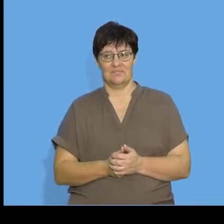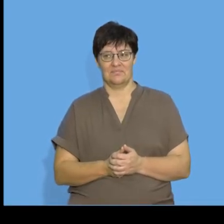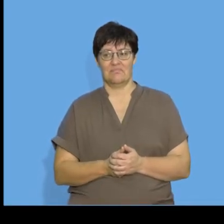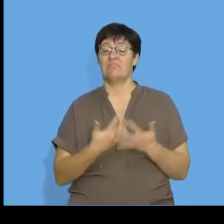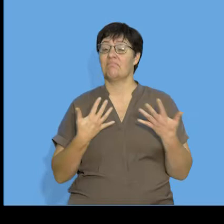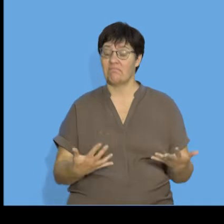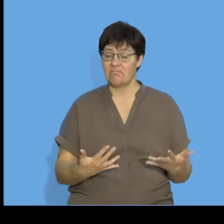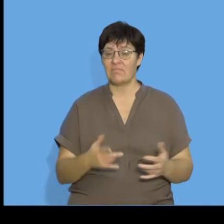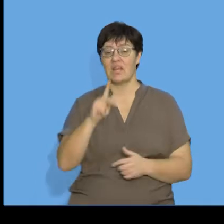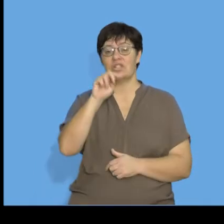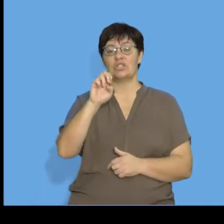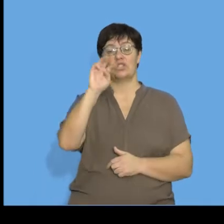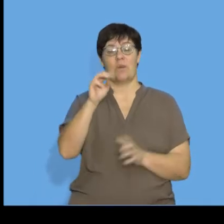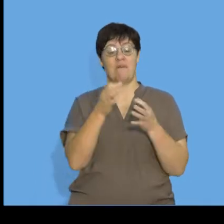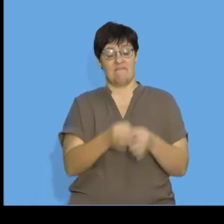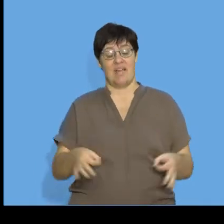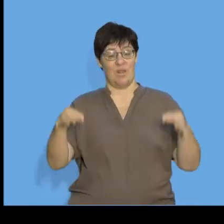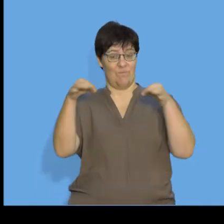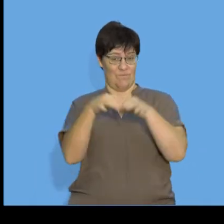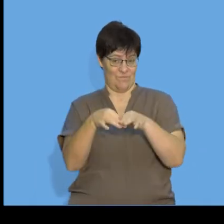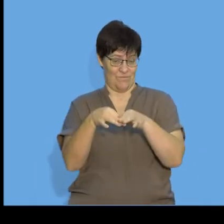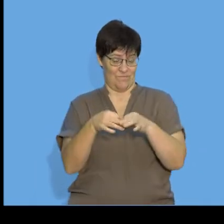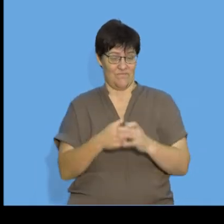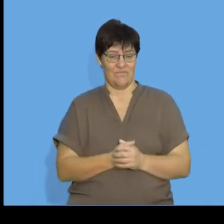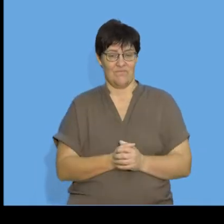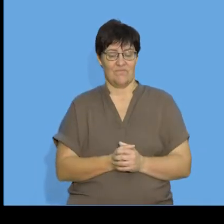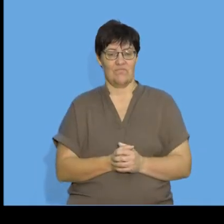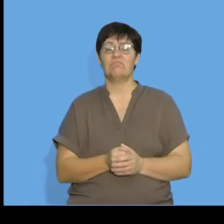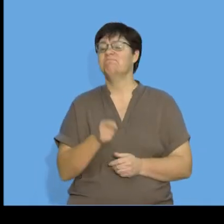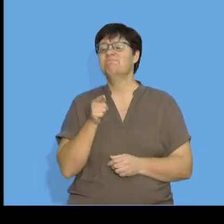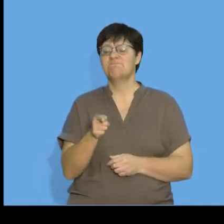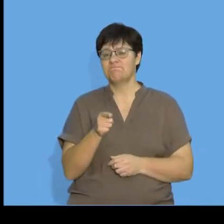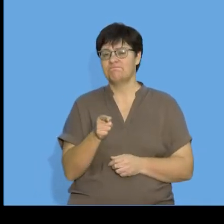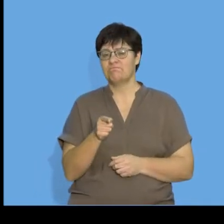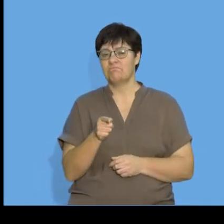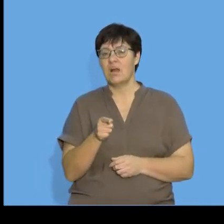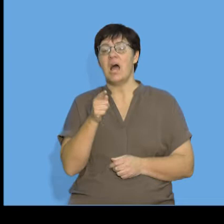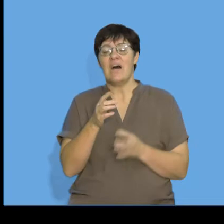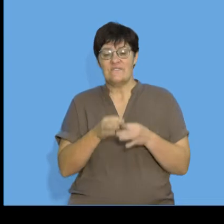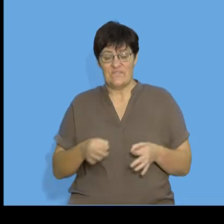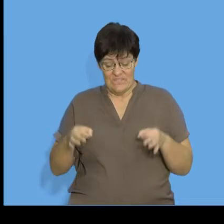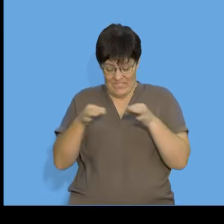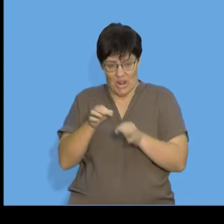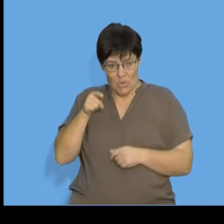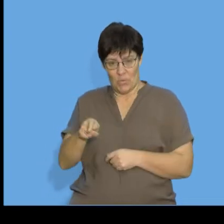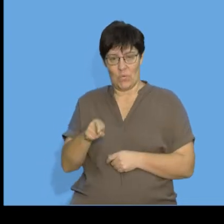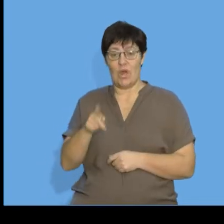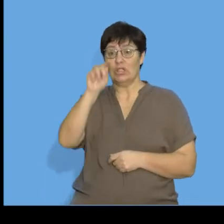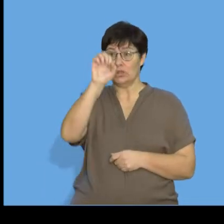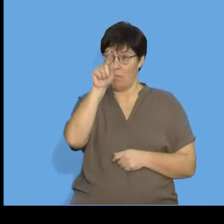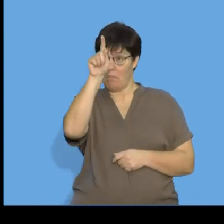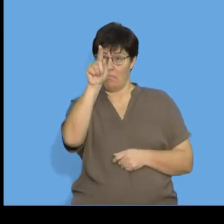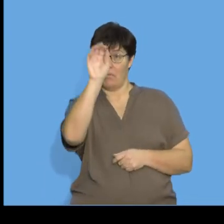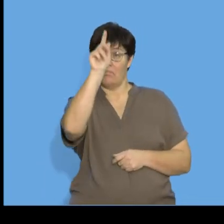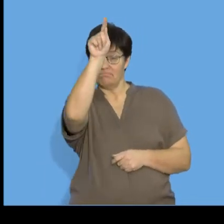We are now going to talk about term value. And that refers to the actual value of the term.